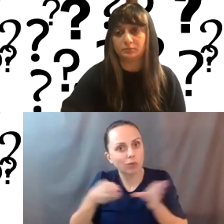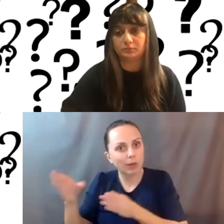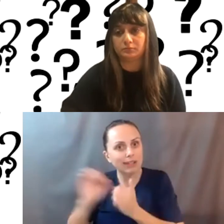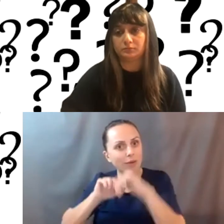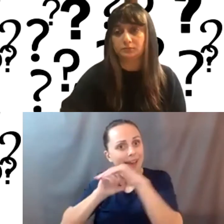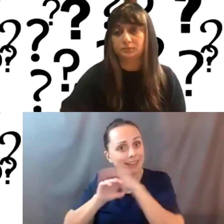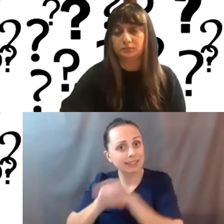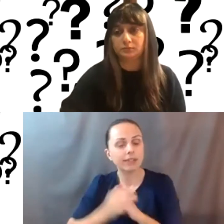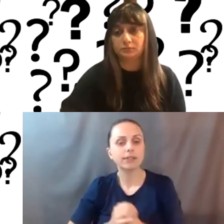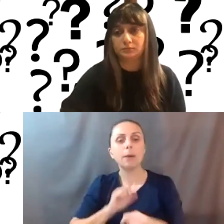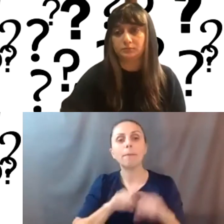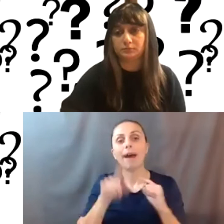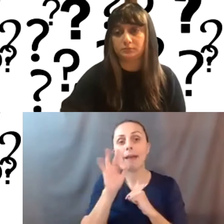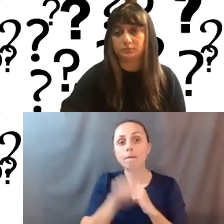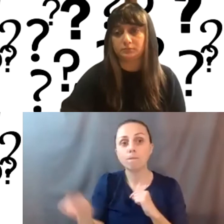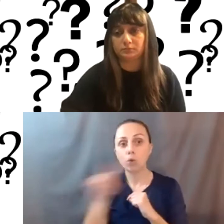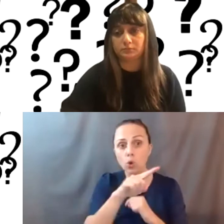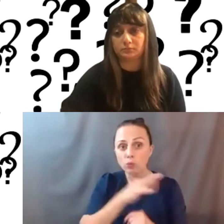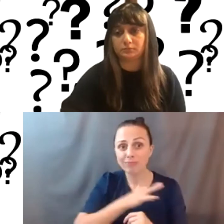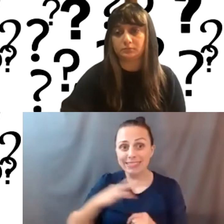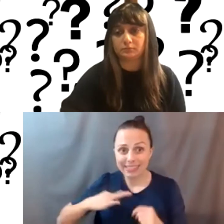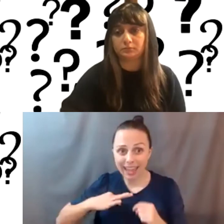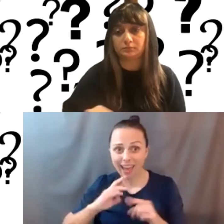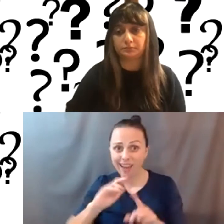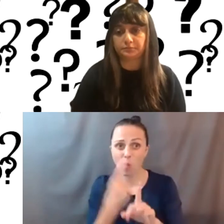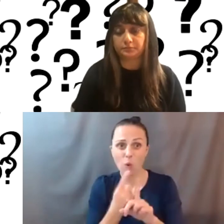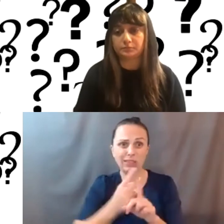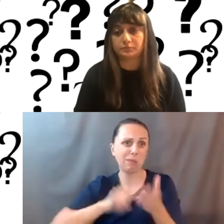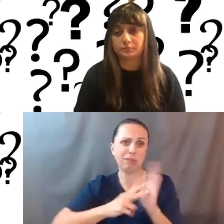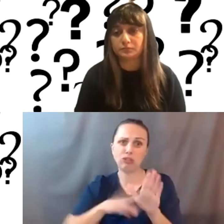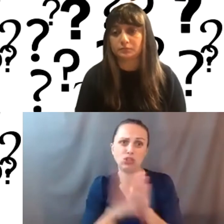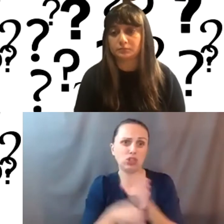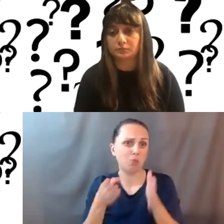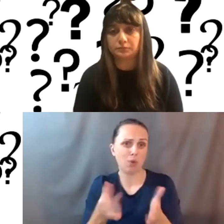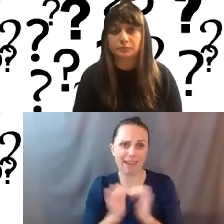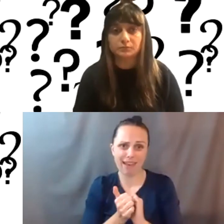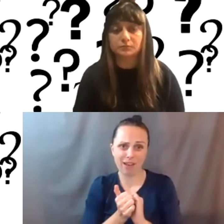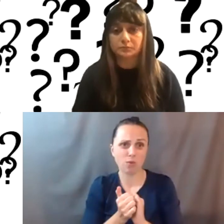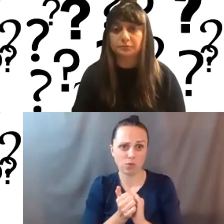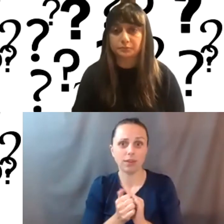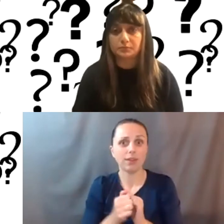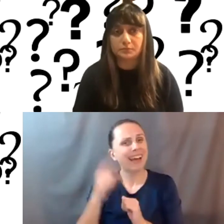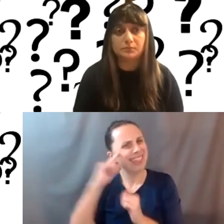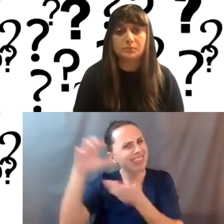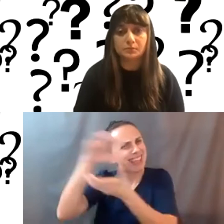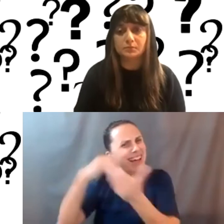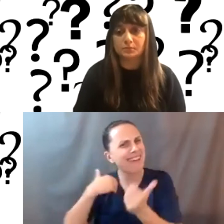you know, um, for staff, um, then that might be a really kind of inexpensive way. I think there's some limitations on the cloud, but you know, it's certainly